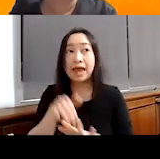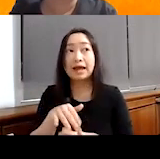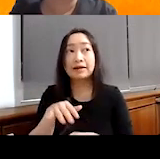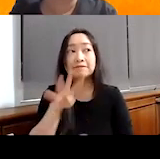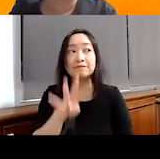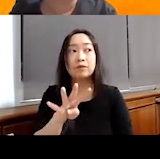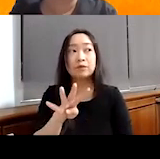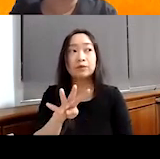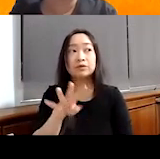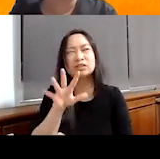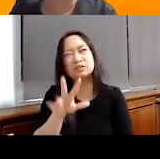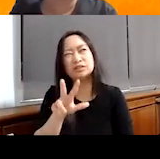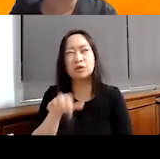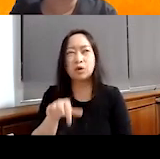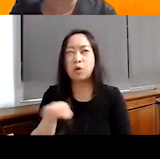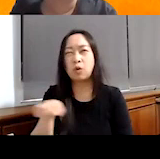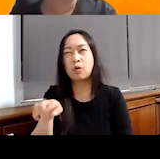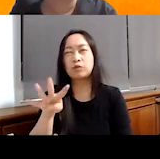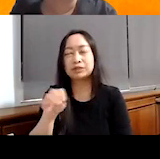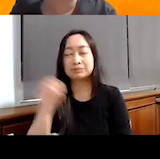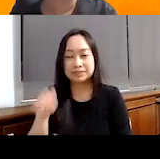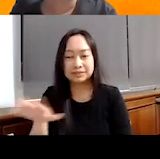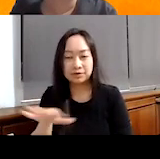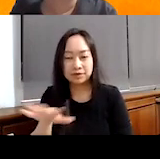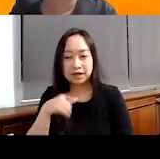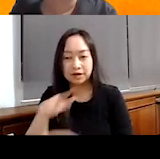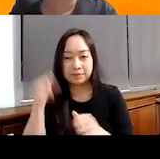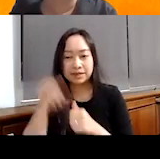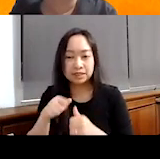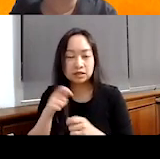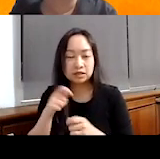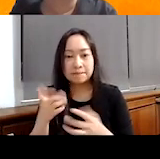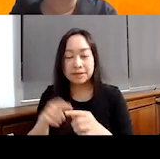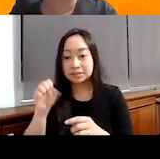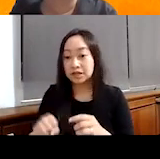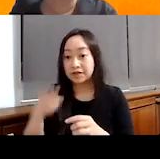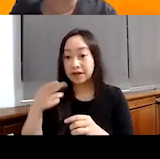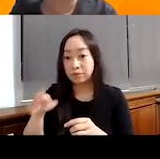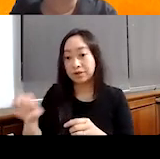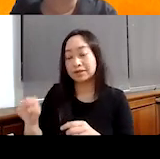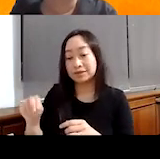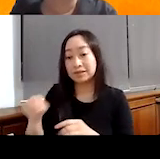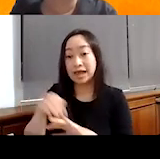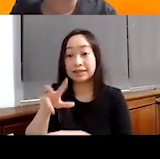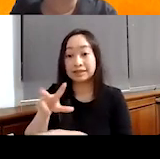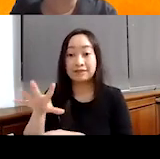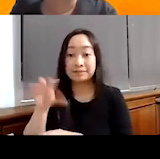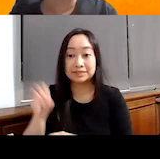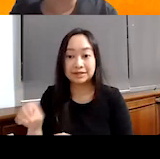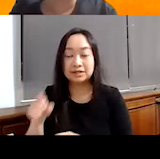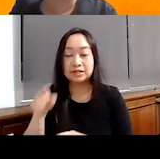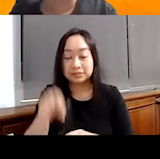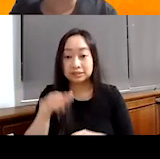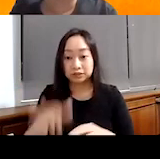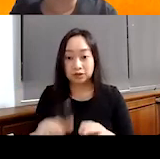or 47%. I can't remember exactly right now, but South Hebron is at 35%. So this is the child